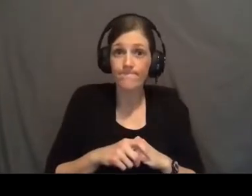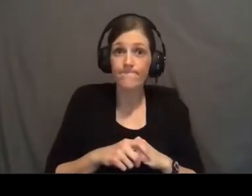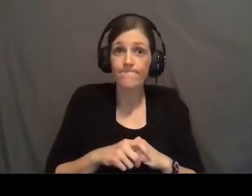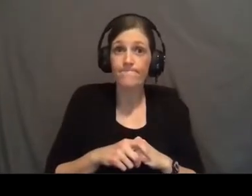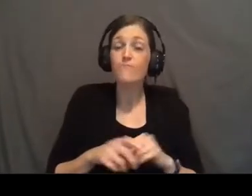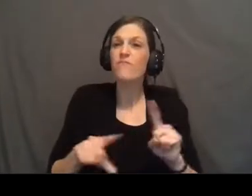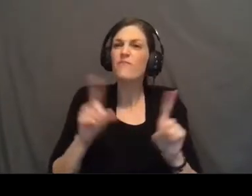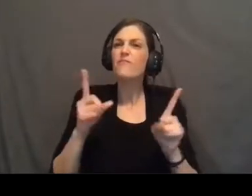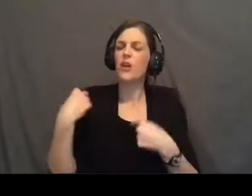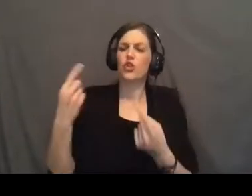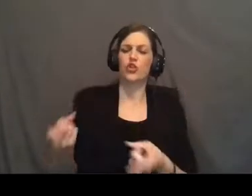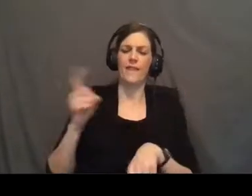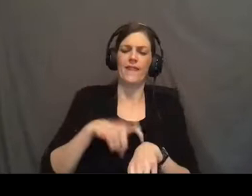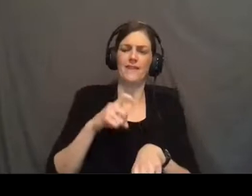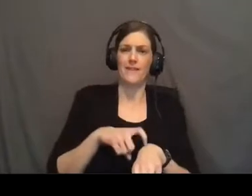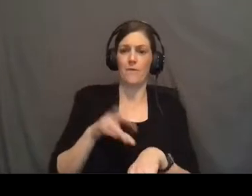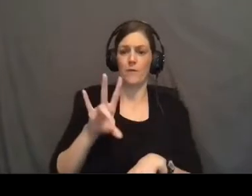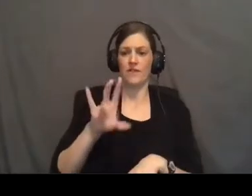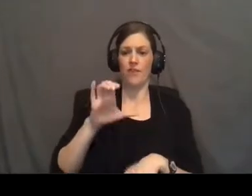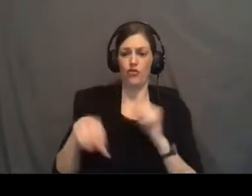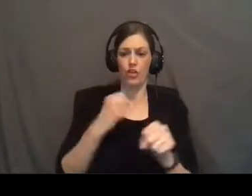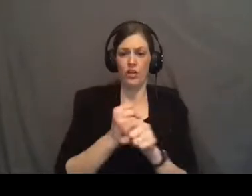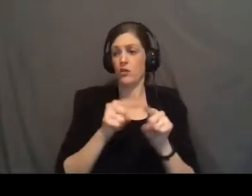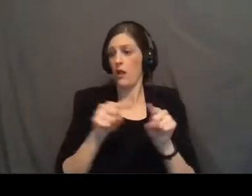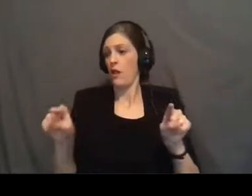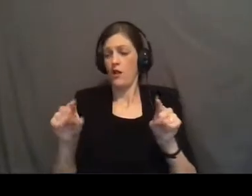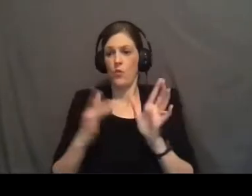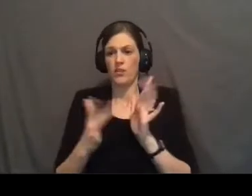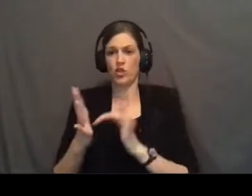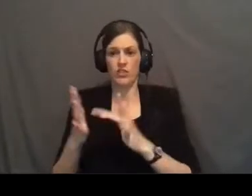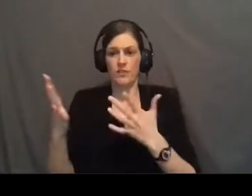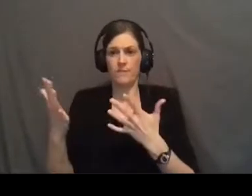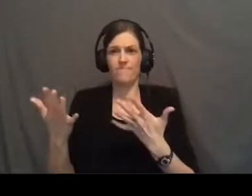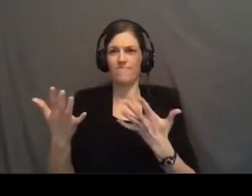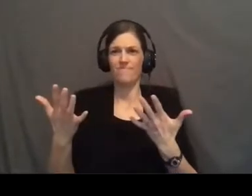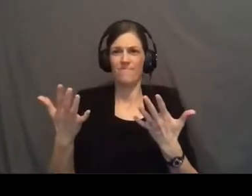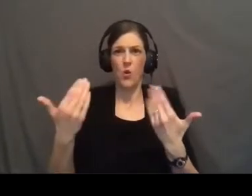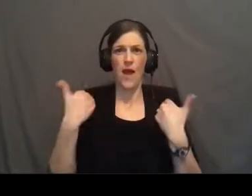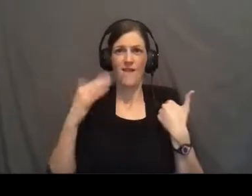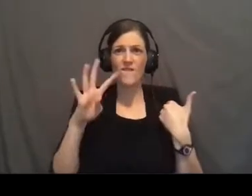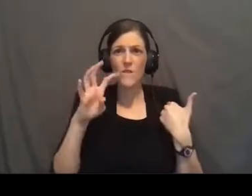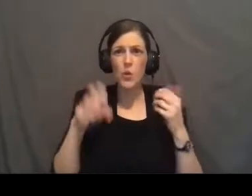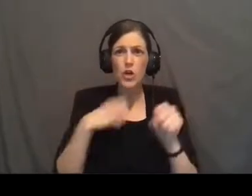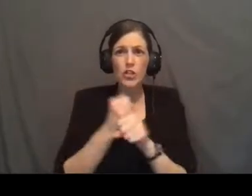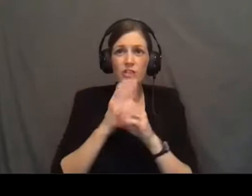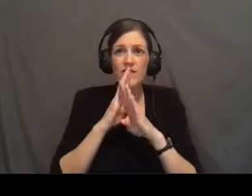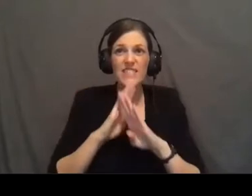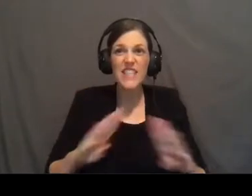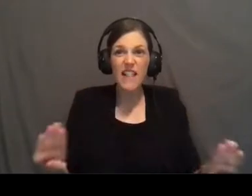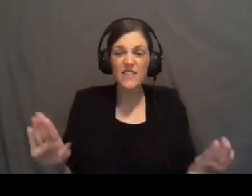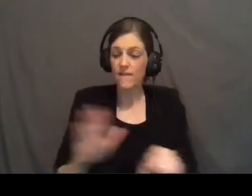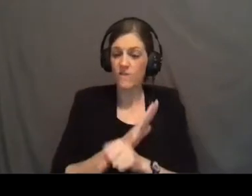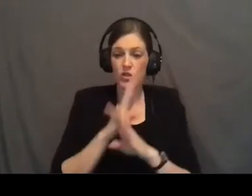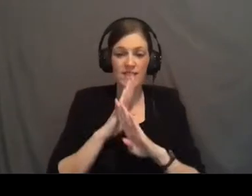But in that time from 700 years to when Jesus came there was this period of 400 years of complete silence. Complete